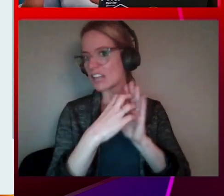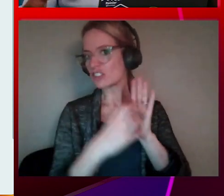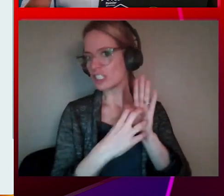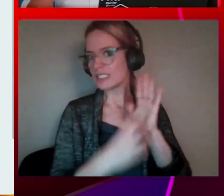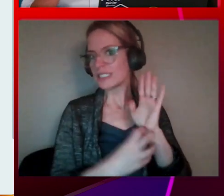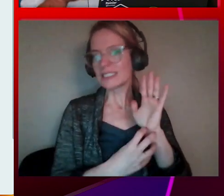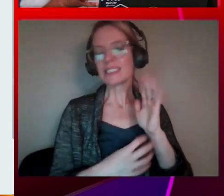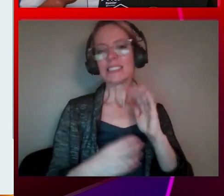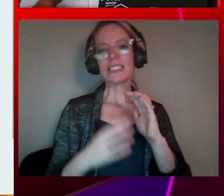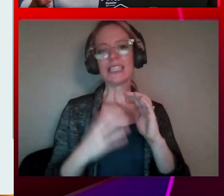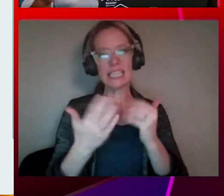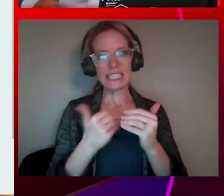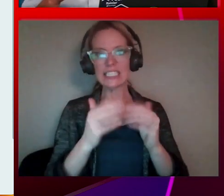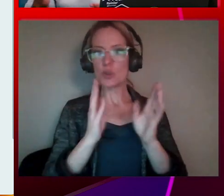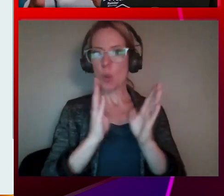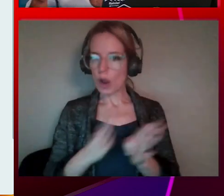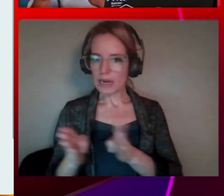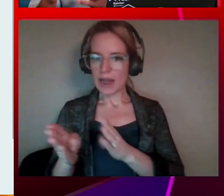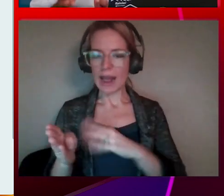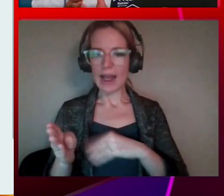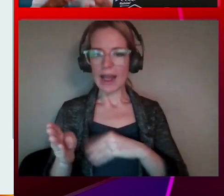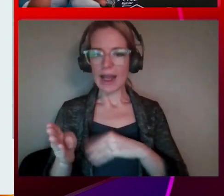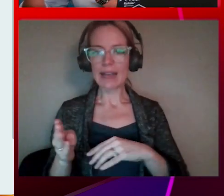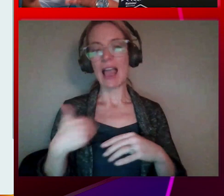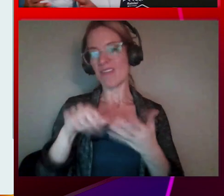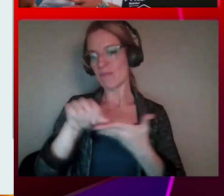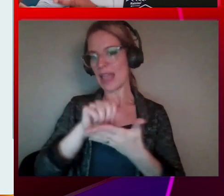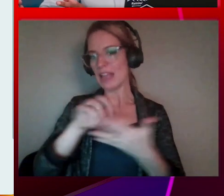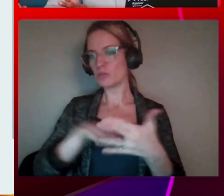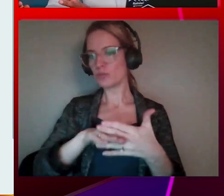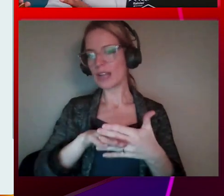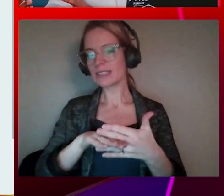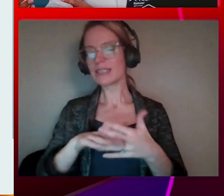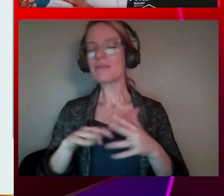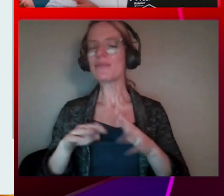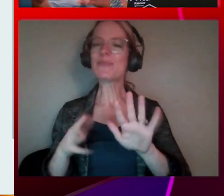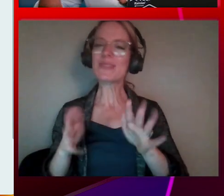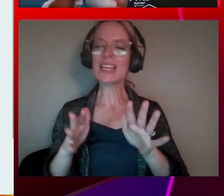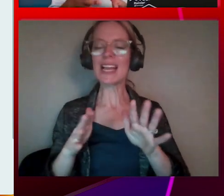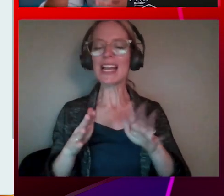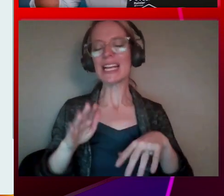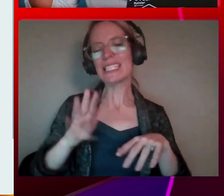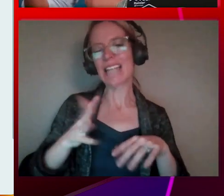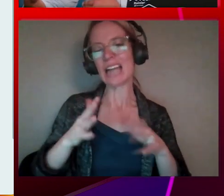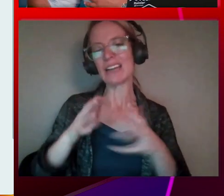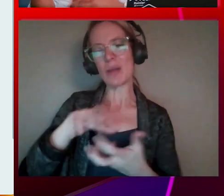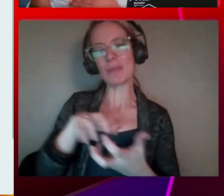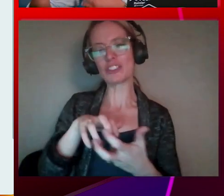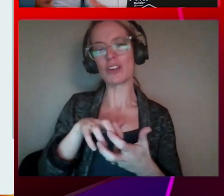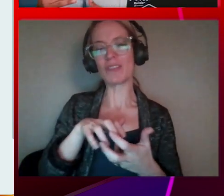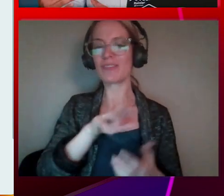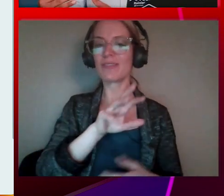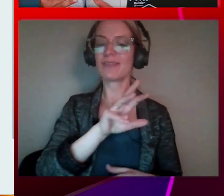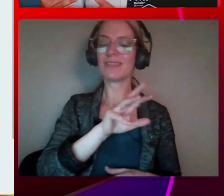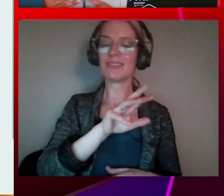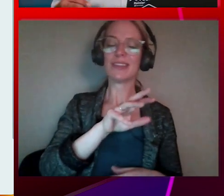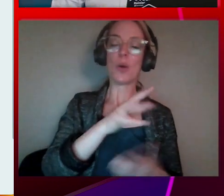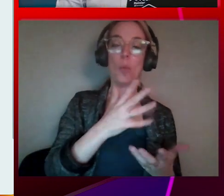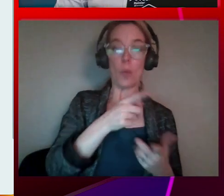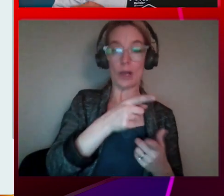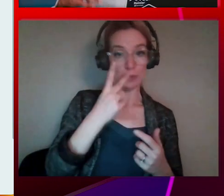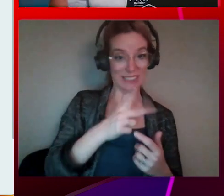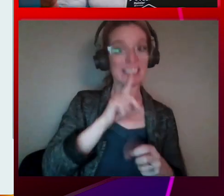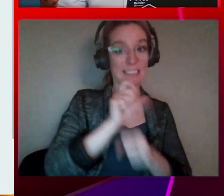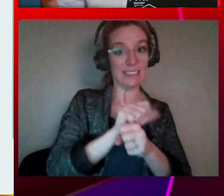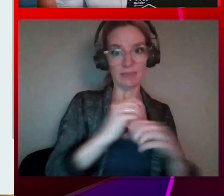breaks. And it's more of a hybrid between what you see, what you get, and an actual paginated report, right?